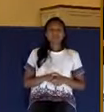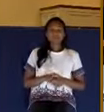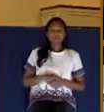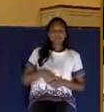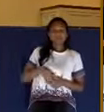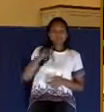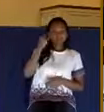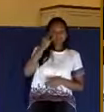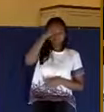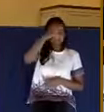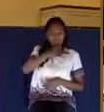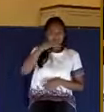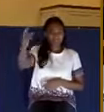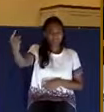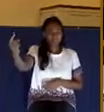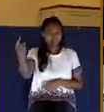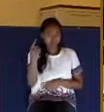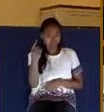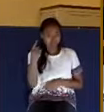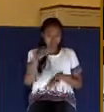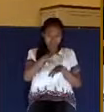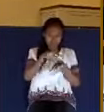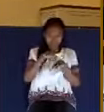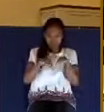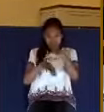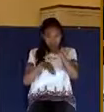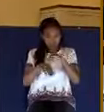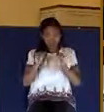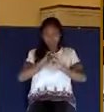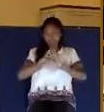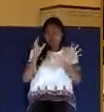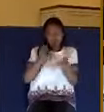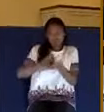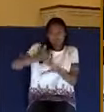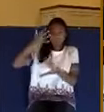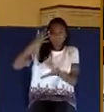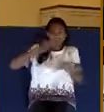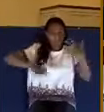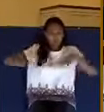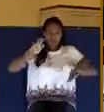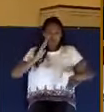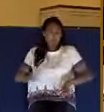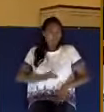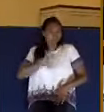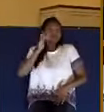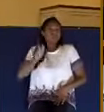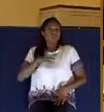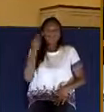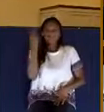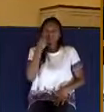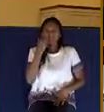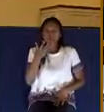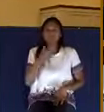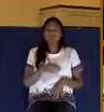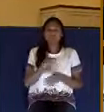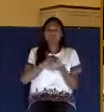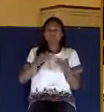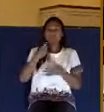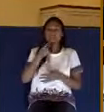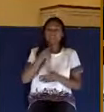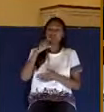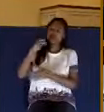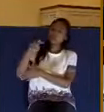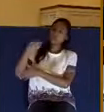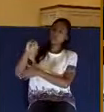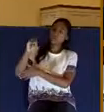all these rings on his fingers. He's obviously a rich man, but also his beautiful clothes in verse number 2. And goodly